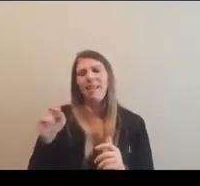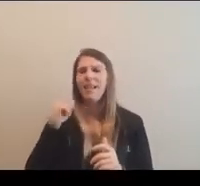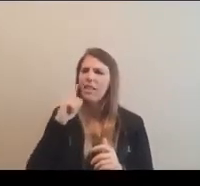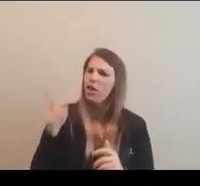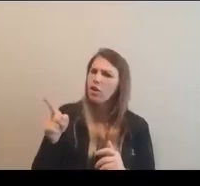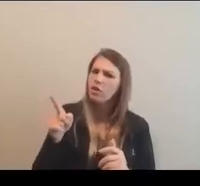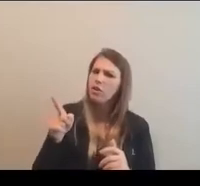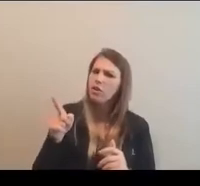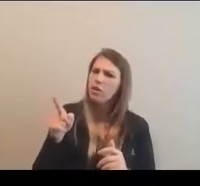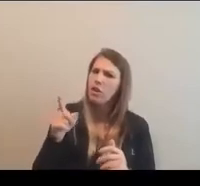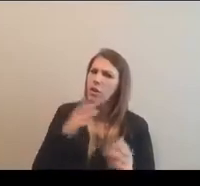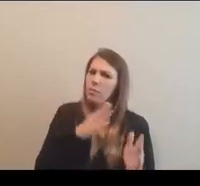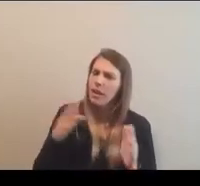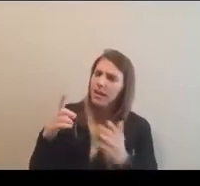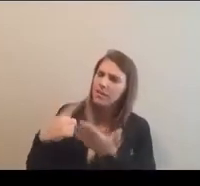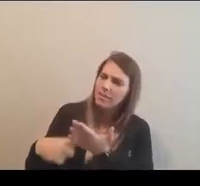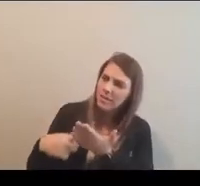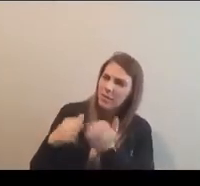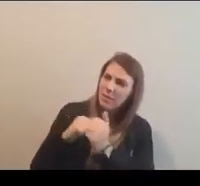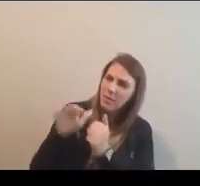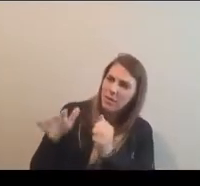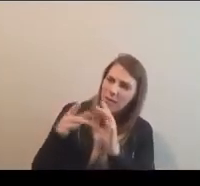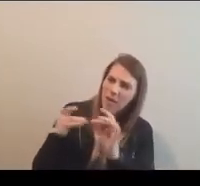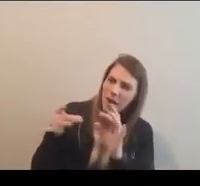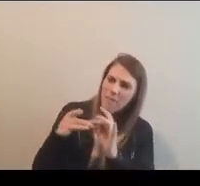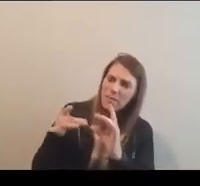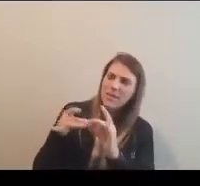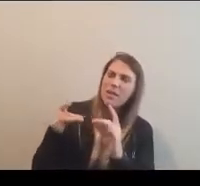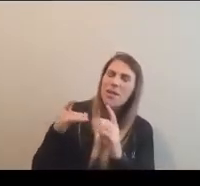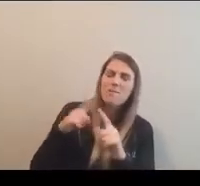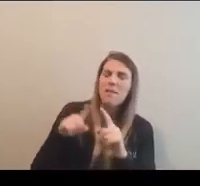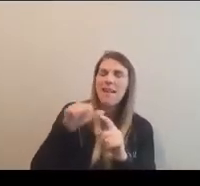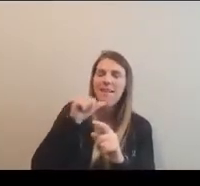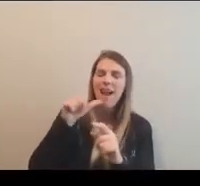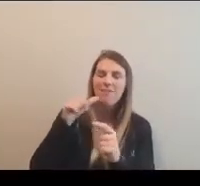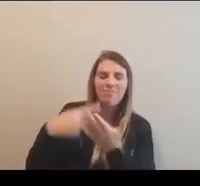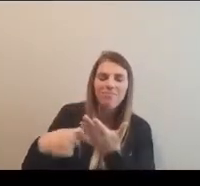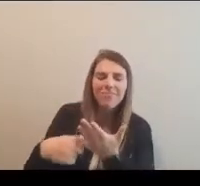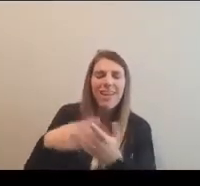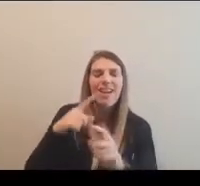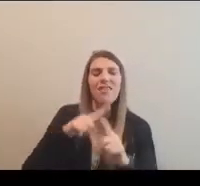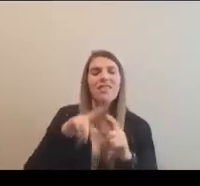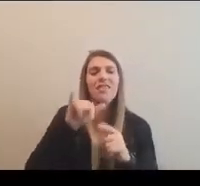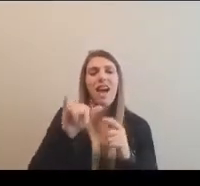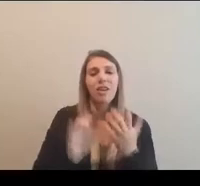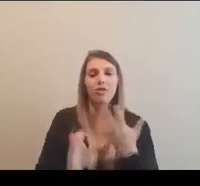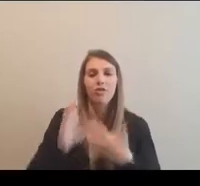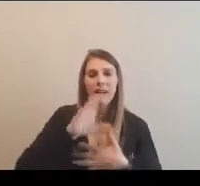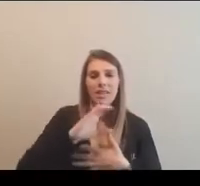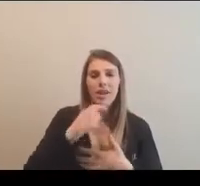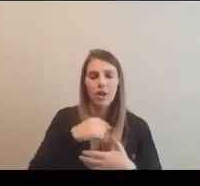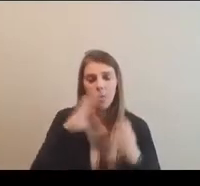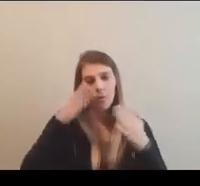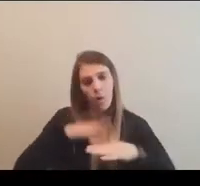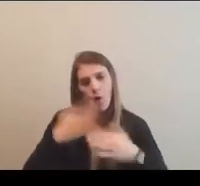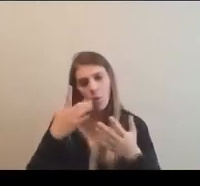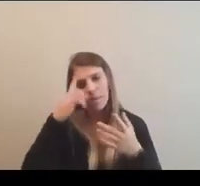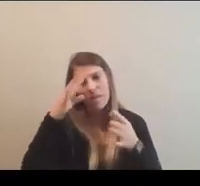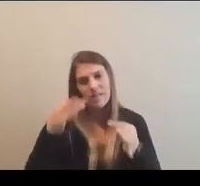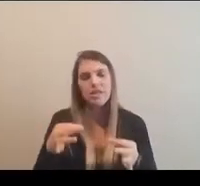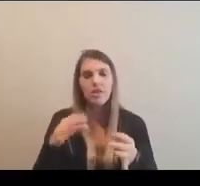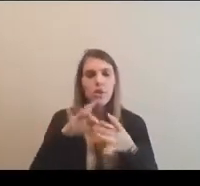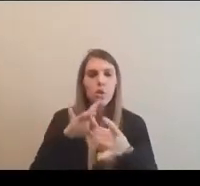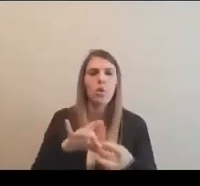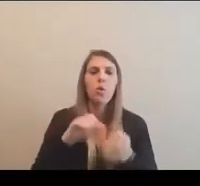she was, uh, heading this direction with her comment and almost was there, but, you know, we're, we're working on the criteria for, uh, all of the decision-making around